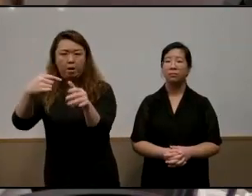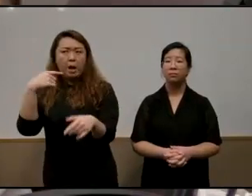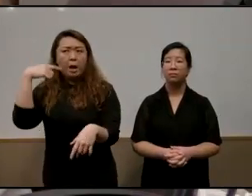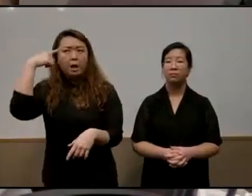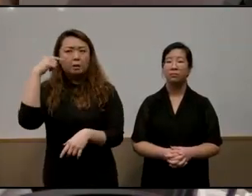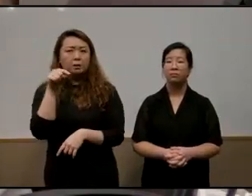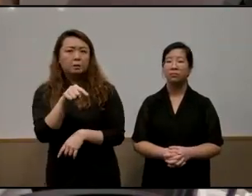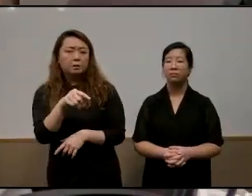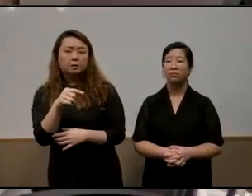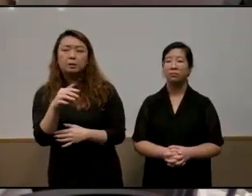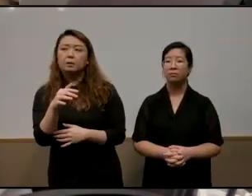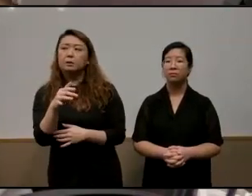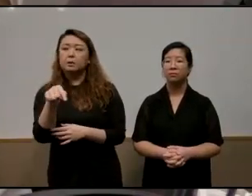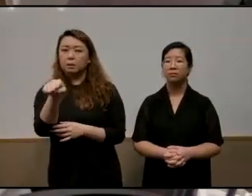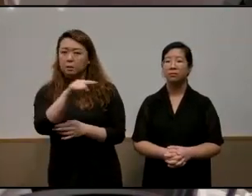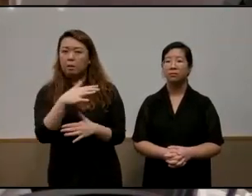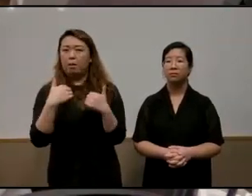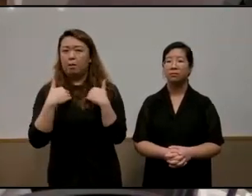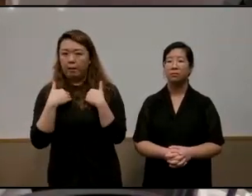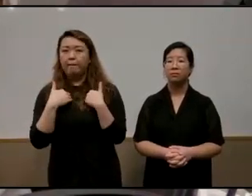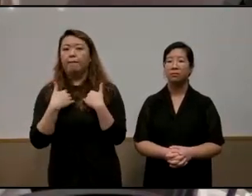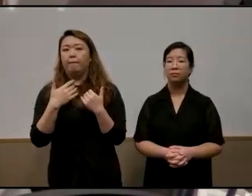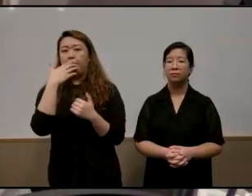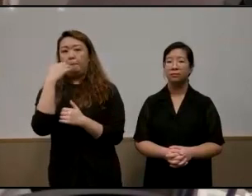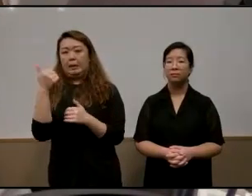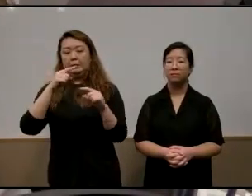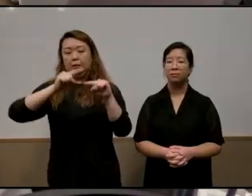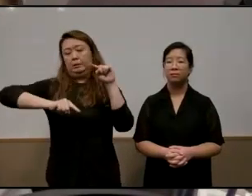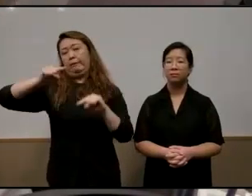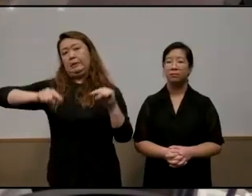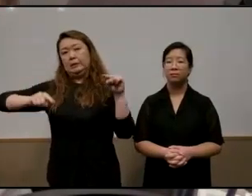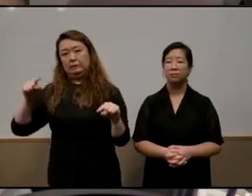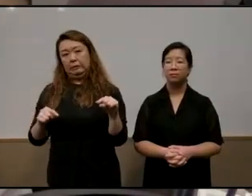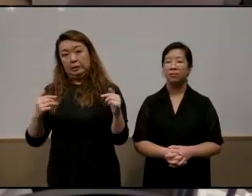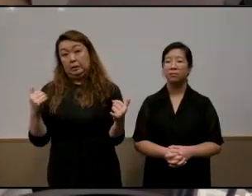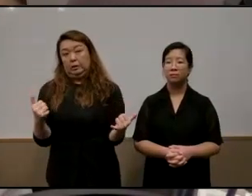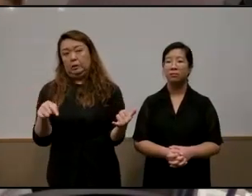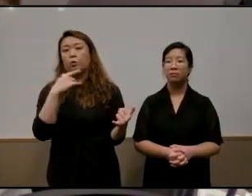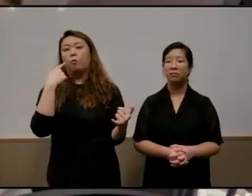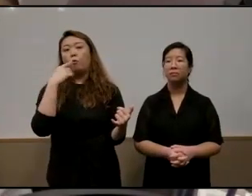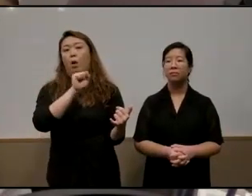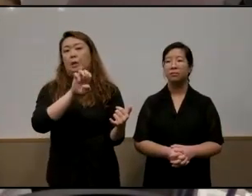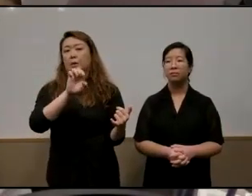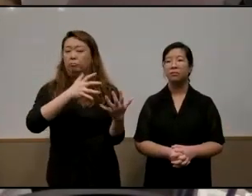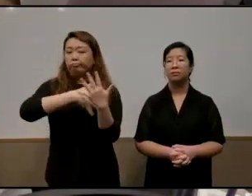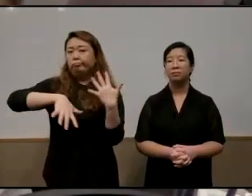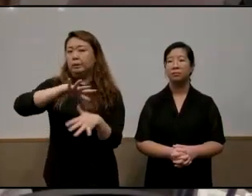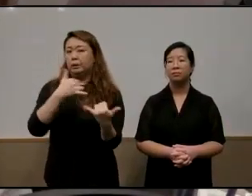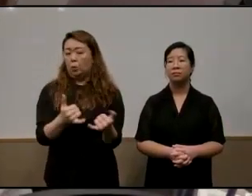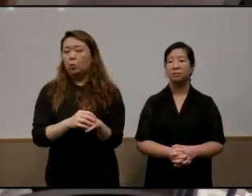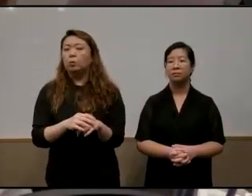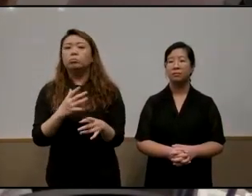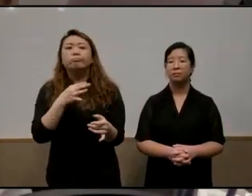think they do have a better better diversity in terms of ses and i'm very curious to see